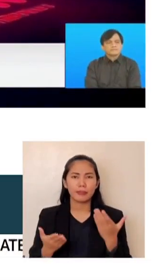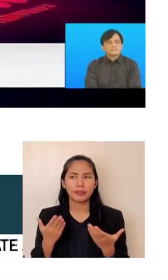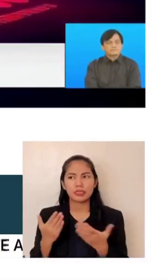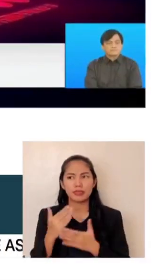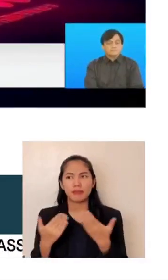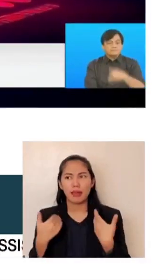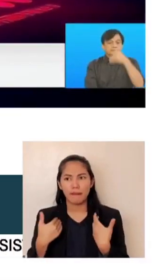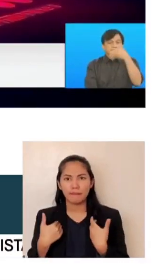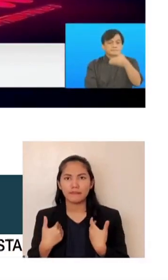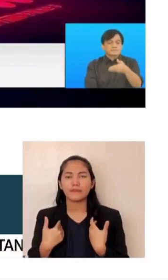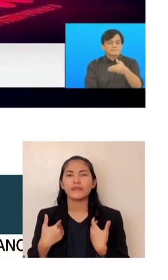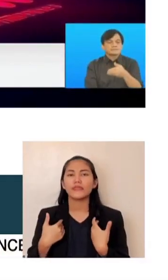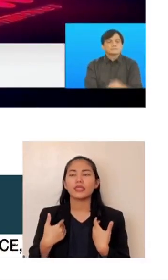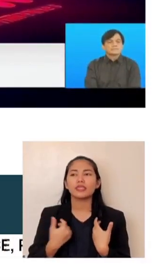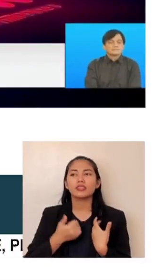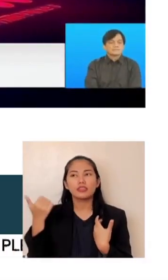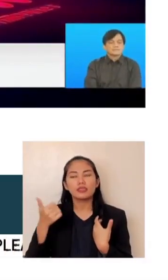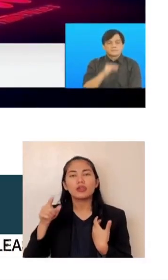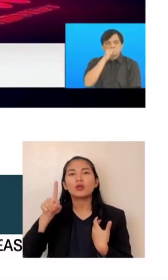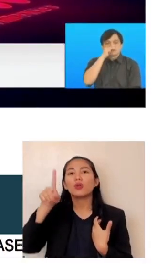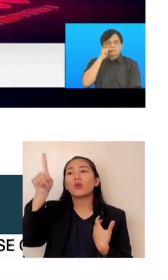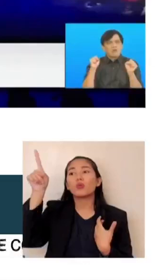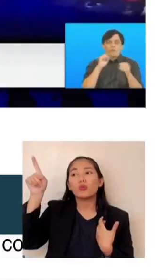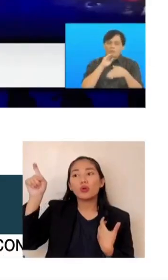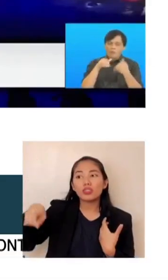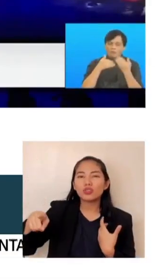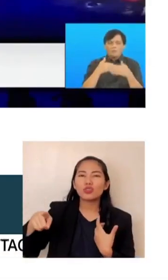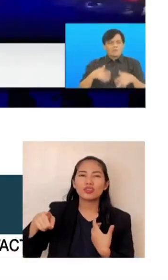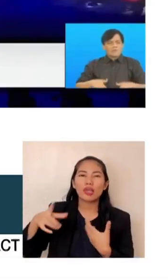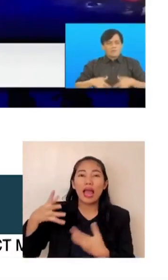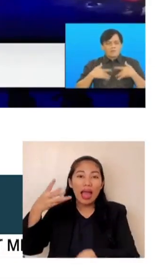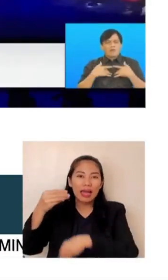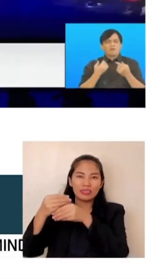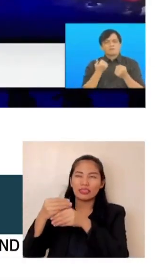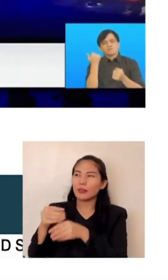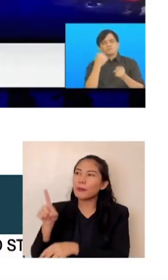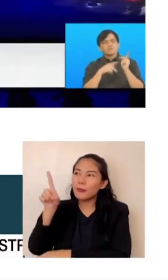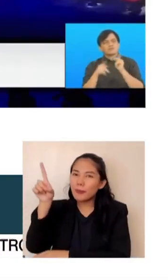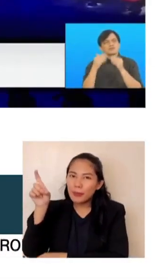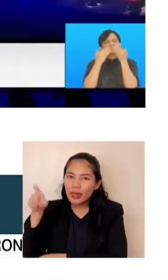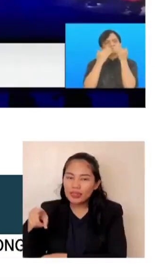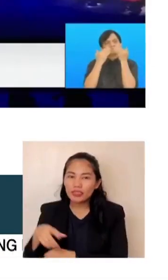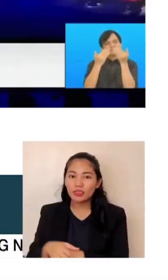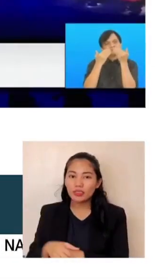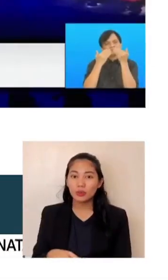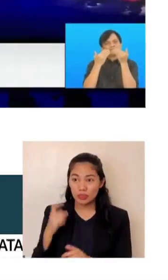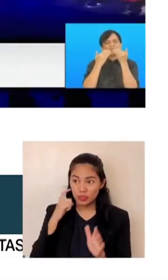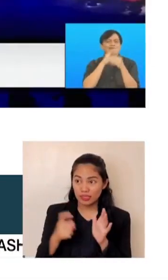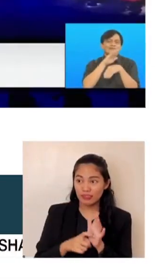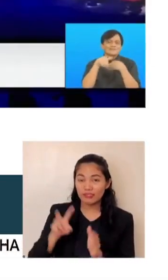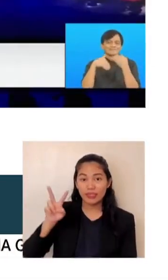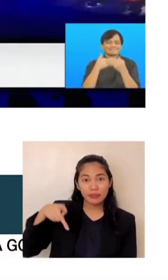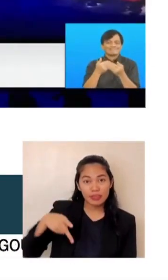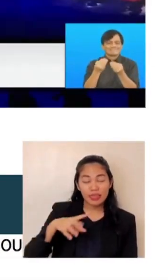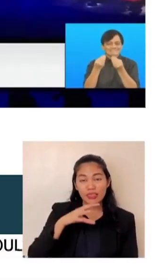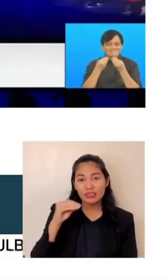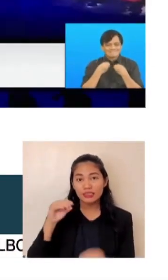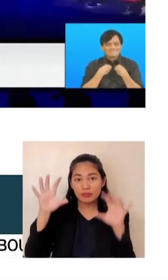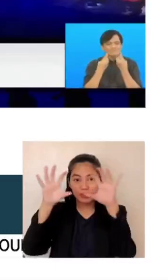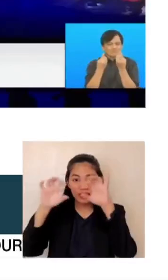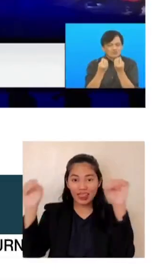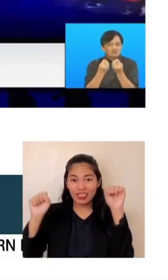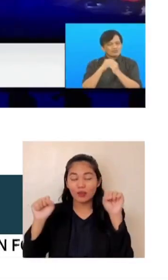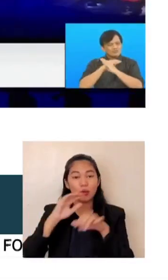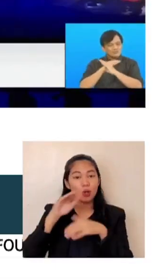brought in, in addition to that? And we noticed, vice presidential and presidential, the questions